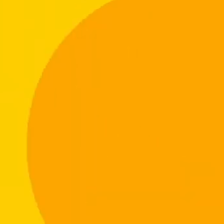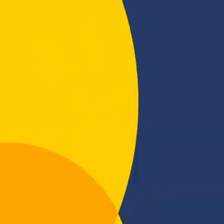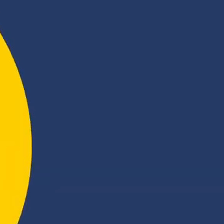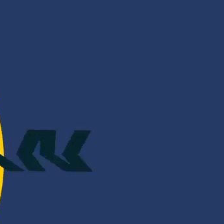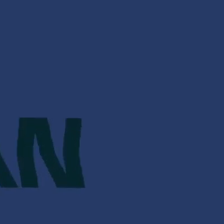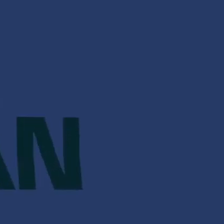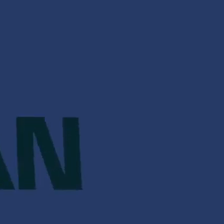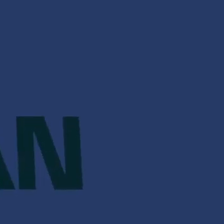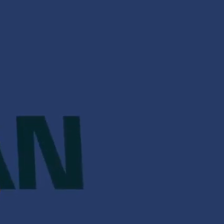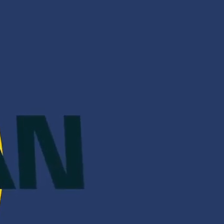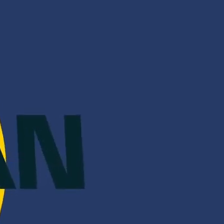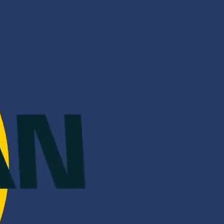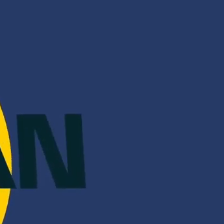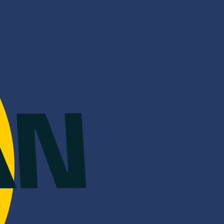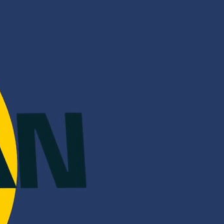Thank you